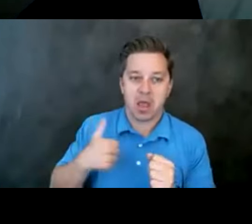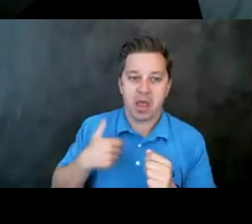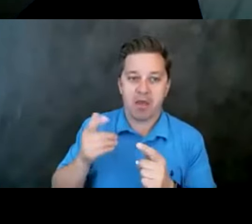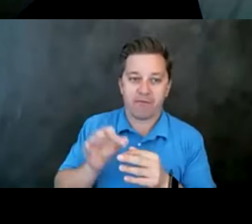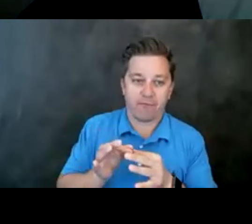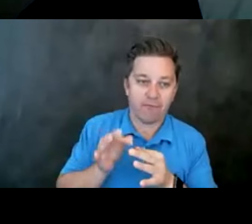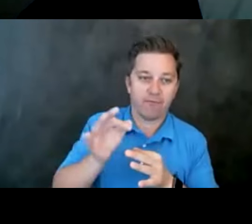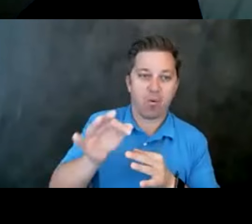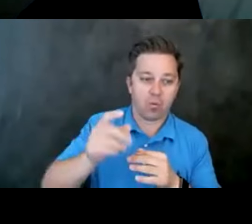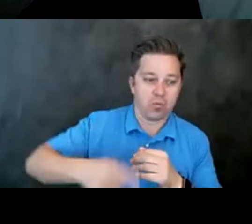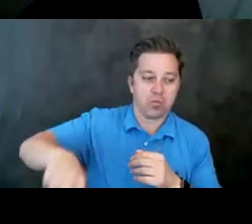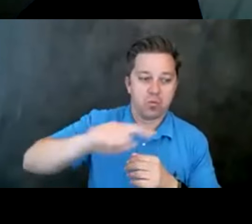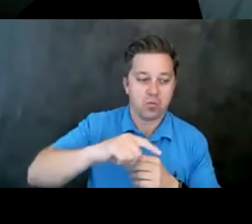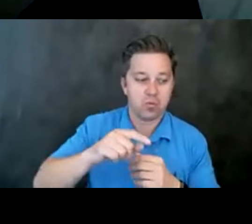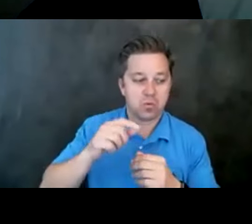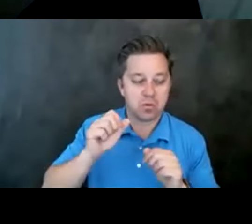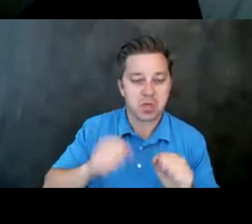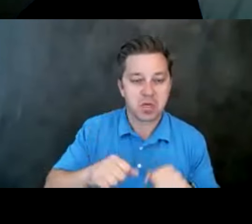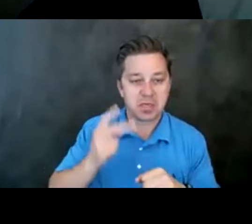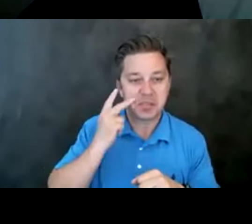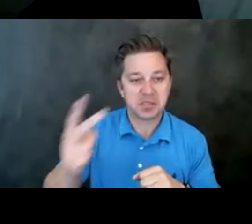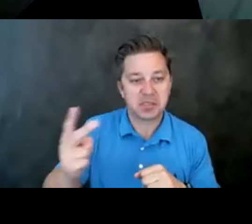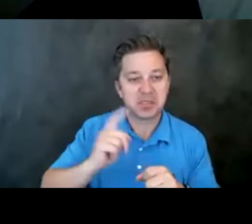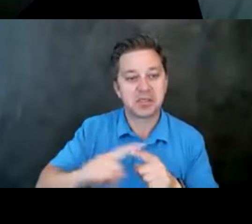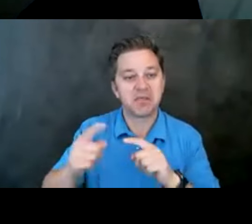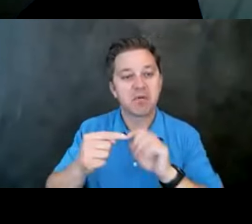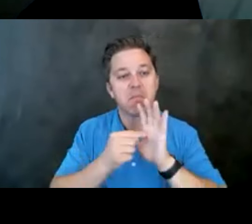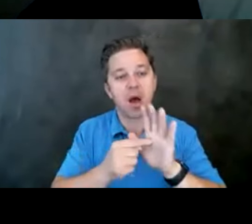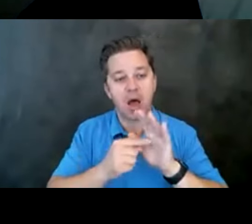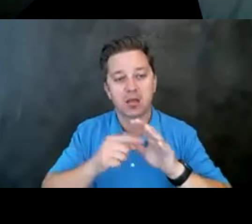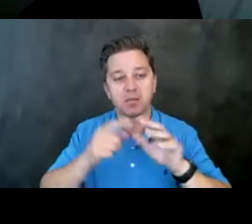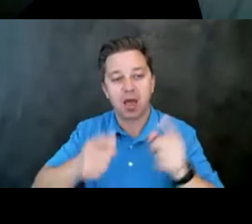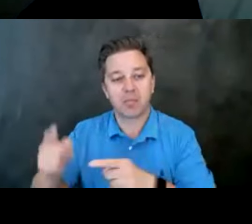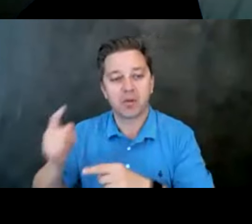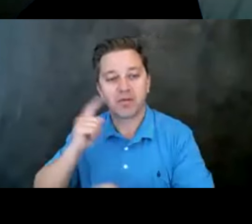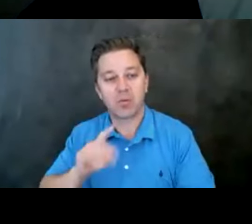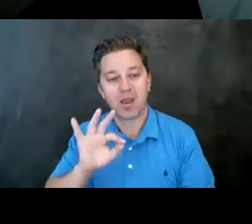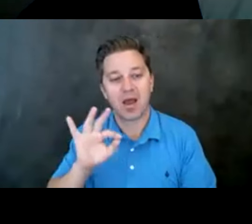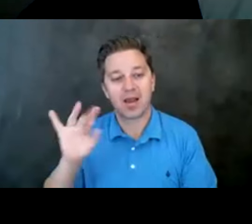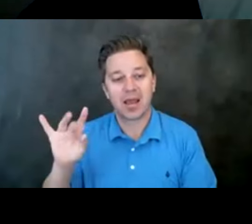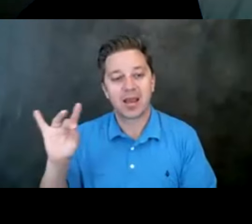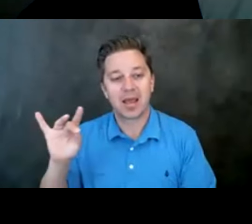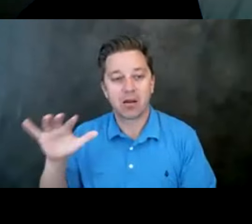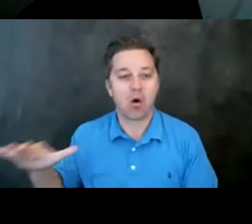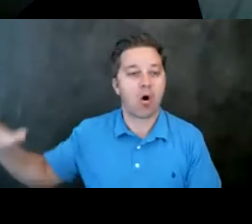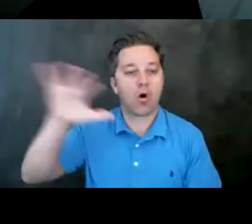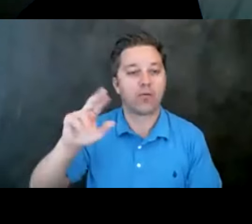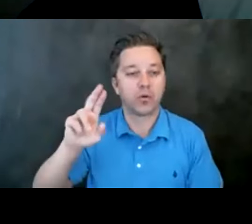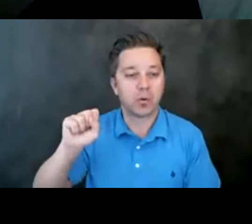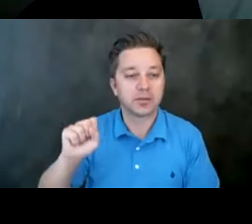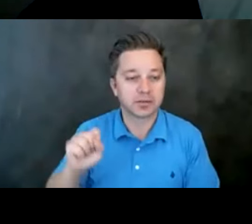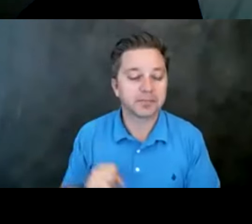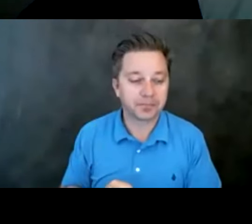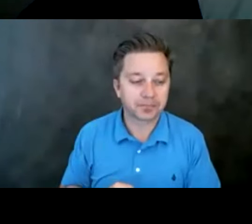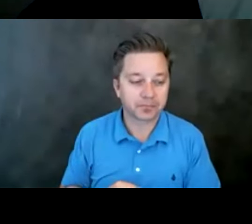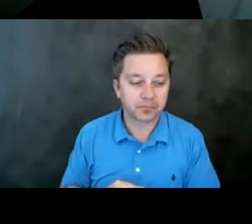folks. So you could see some of the different models that are going on for 9, 8, 8 around our country. Yeah, that'd be